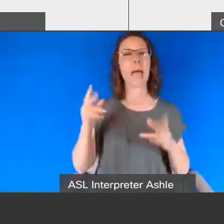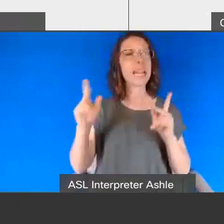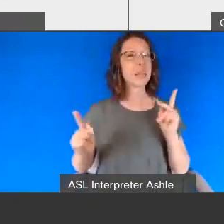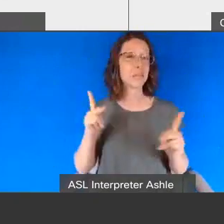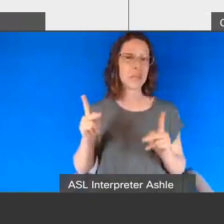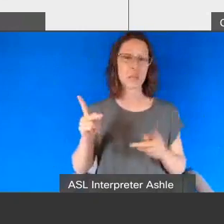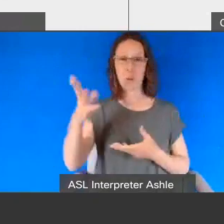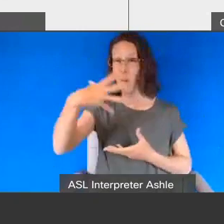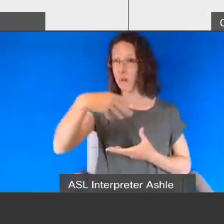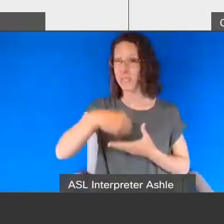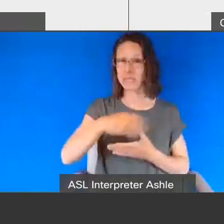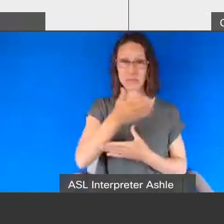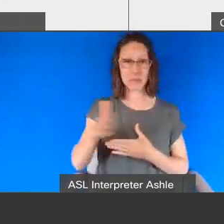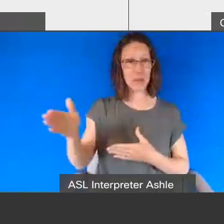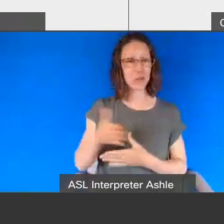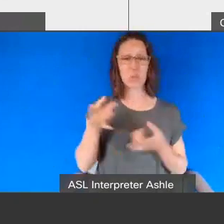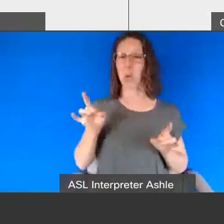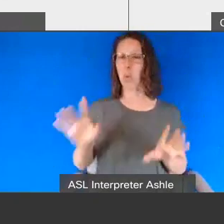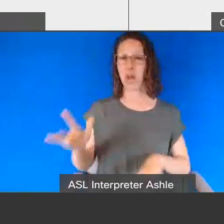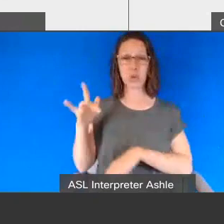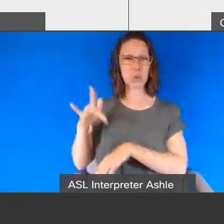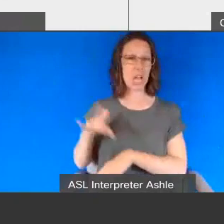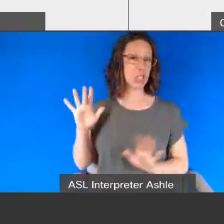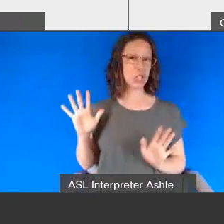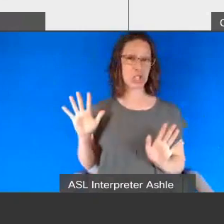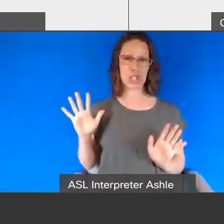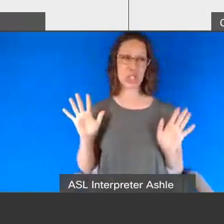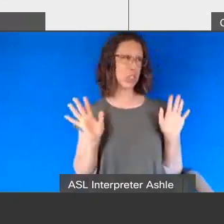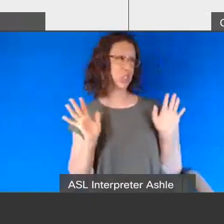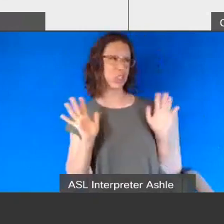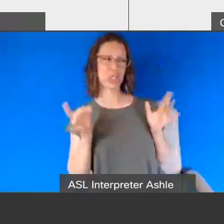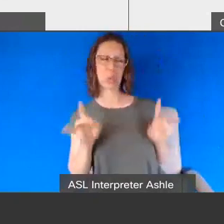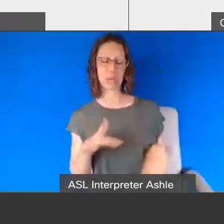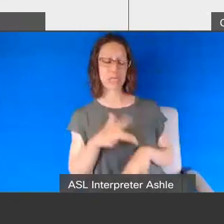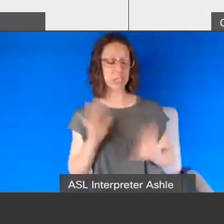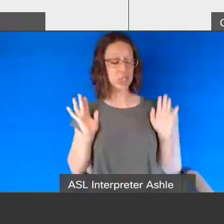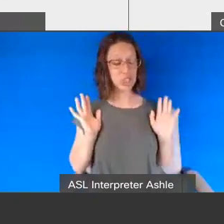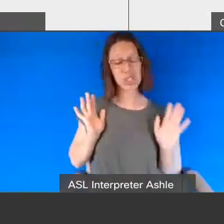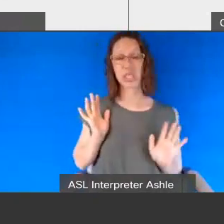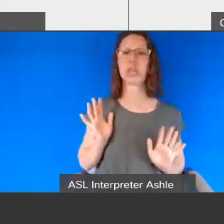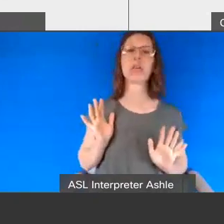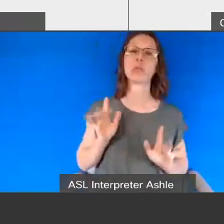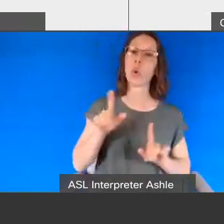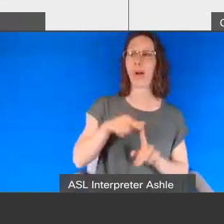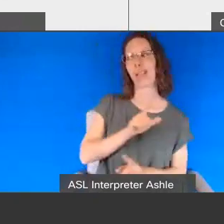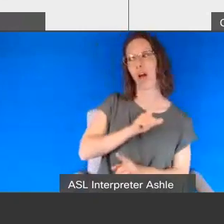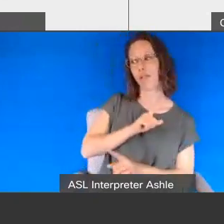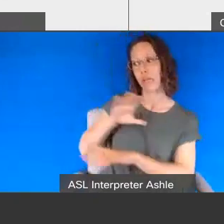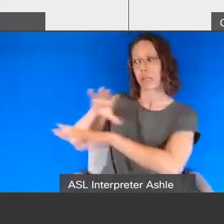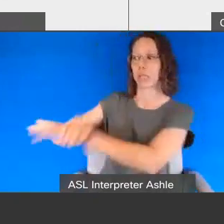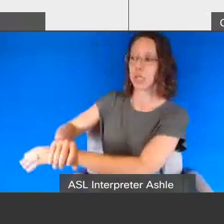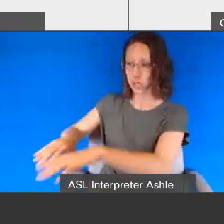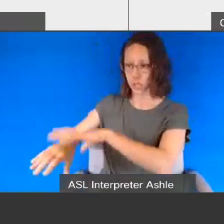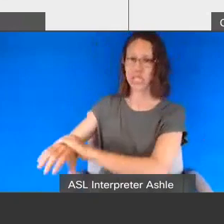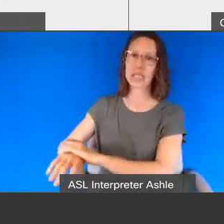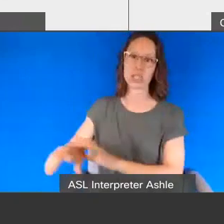and that creates a really challenging situation for a person in law enforcement we